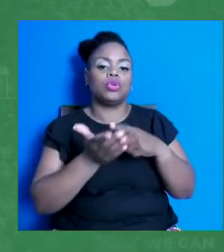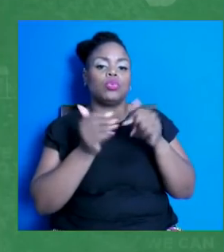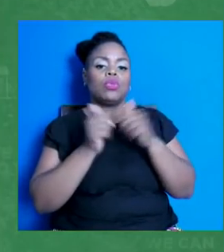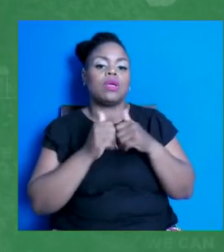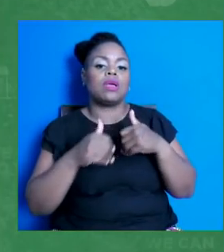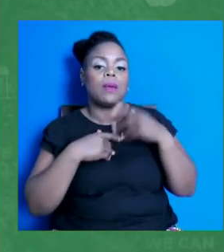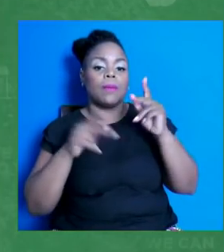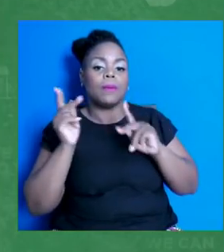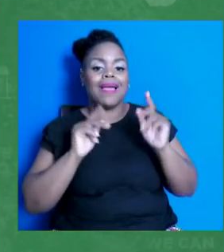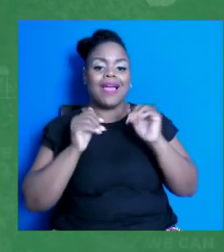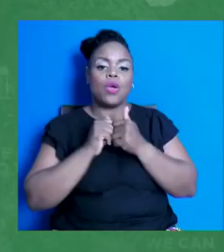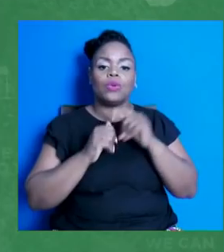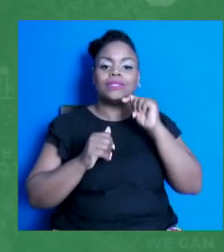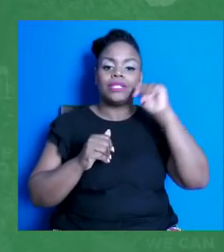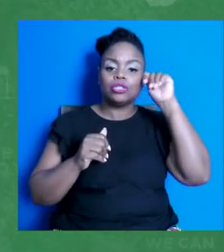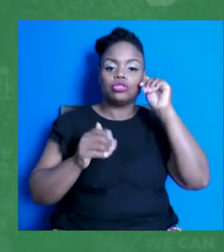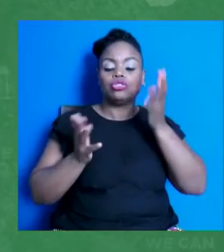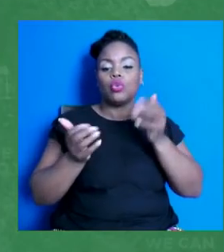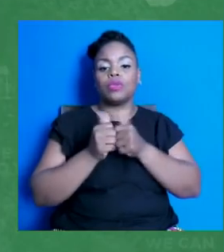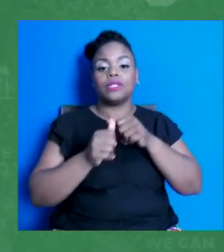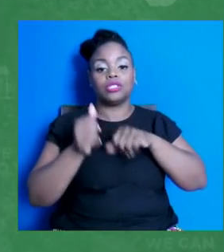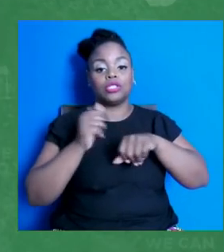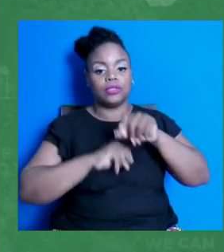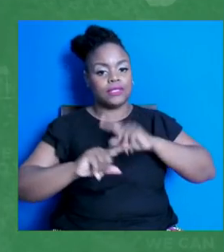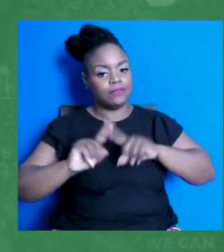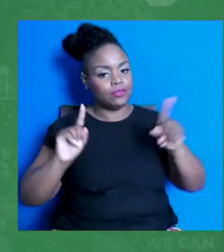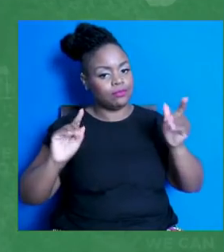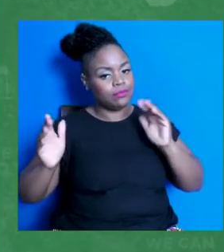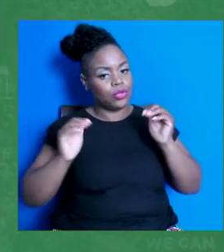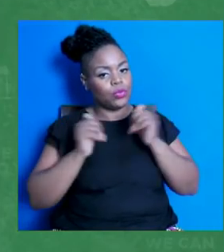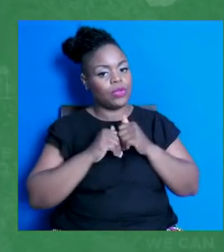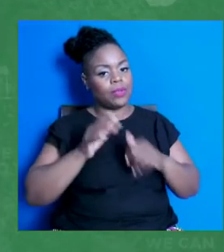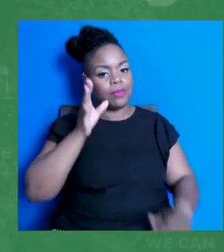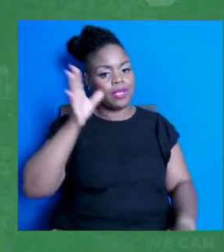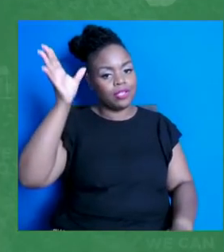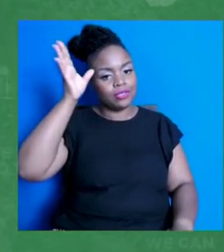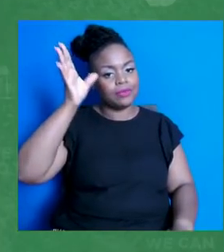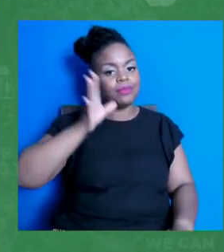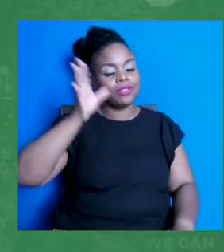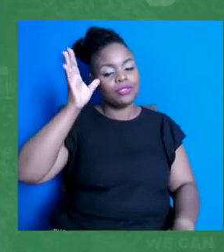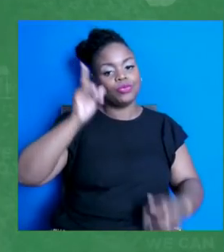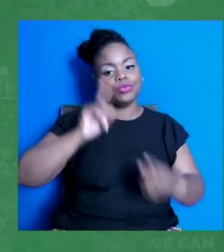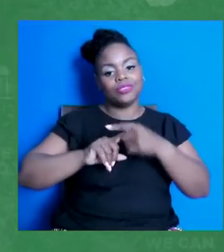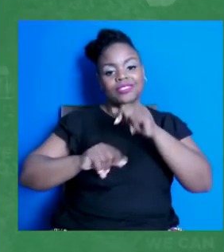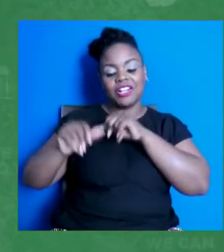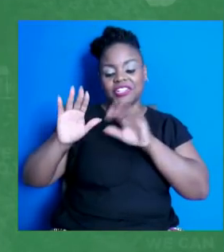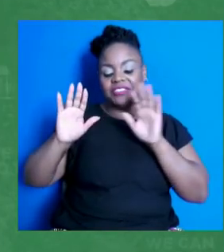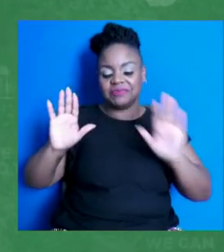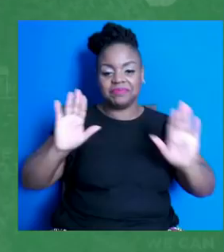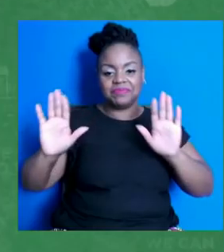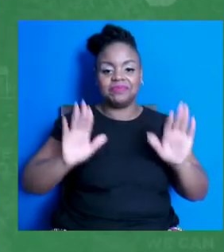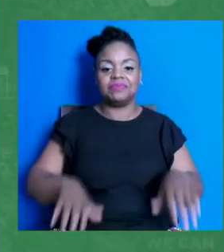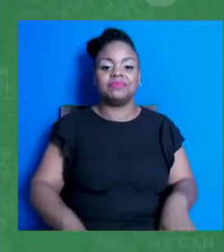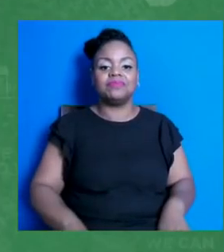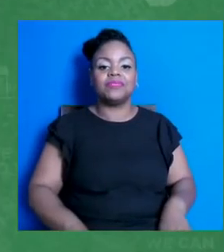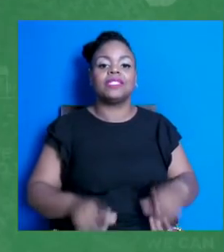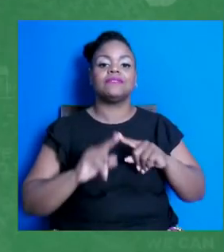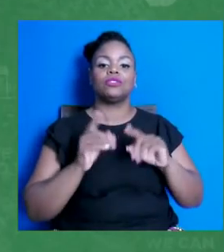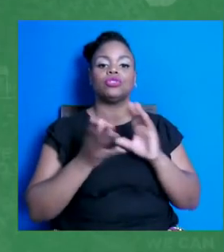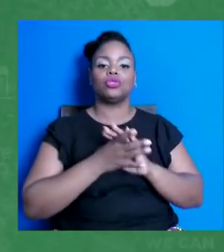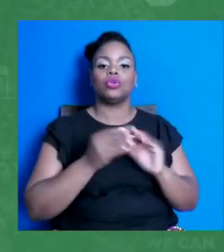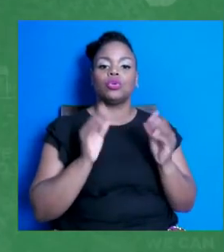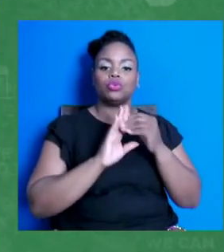with each other is very different than the way that your parents might be speaking with each other. So we have specific scripts for you to use to talk to your friends. We also have parent specific